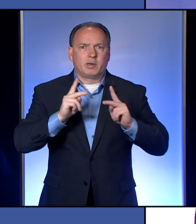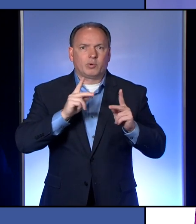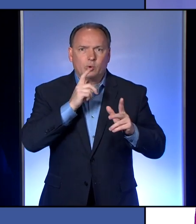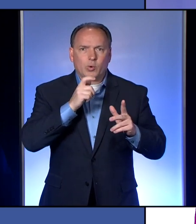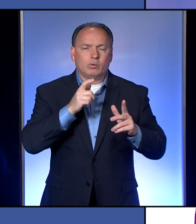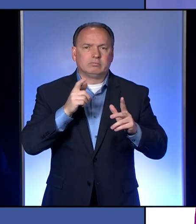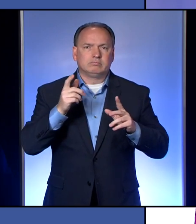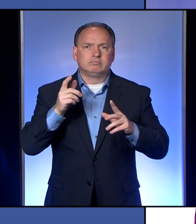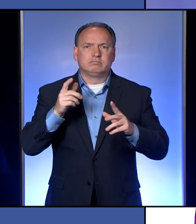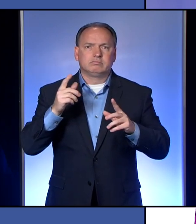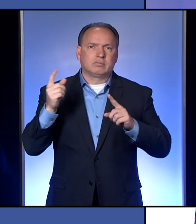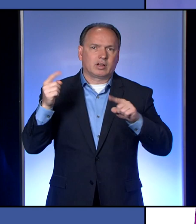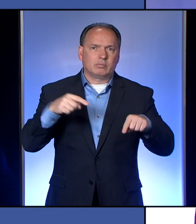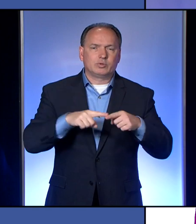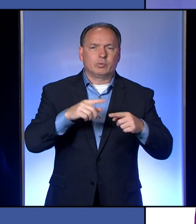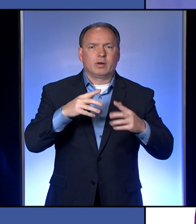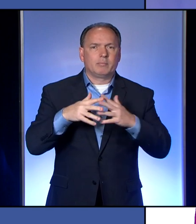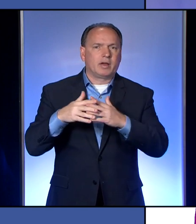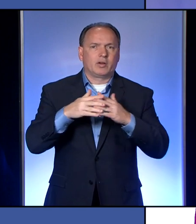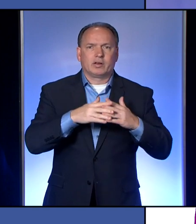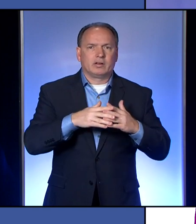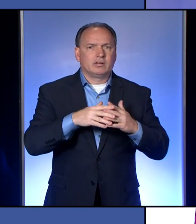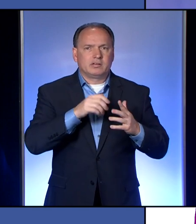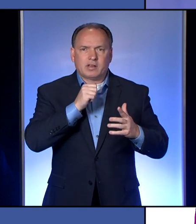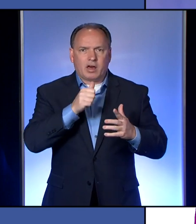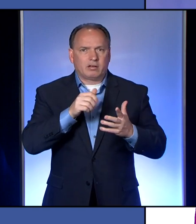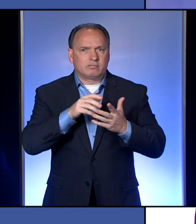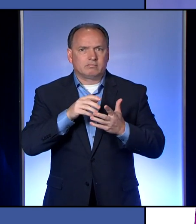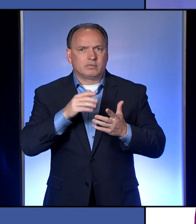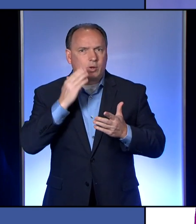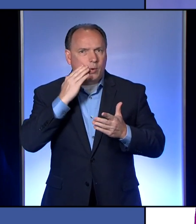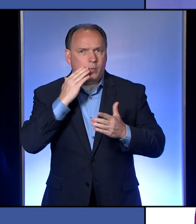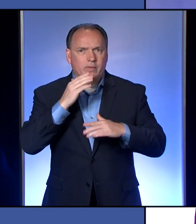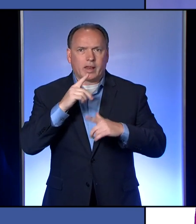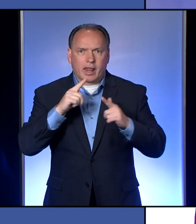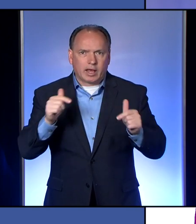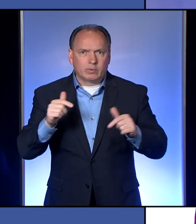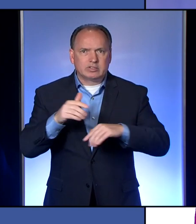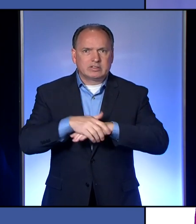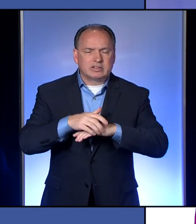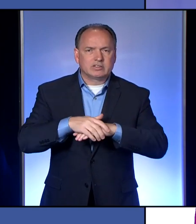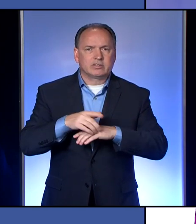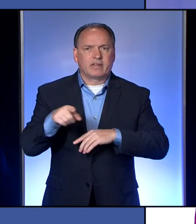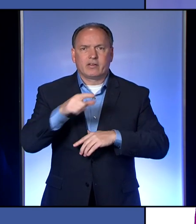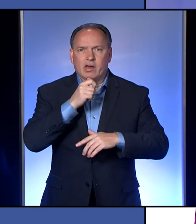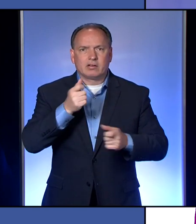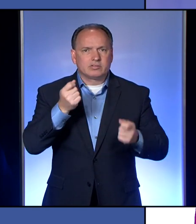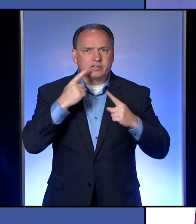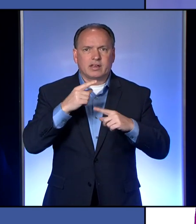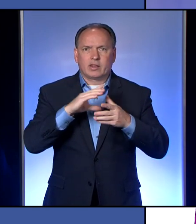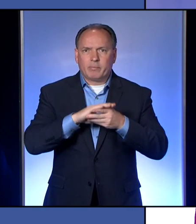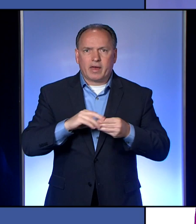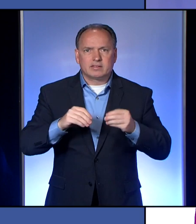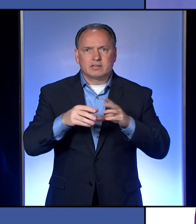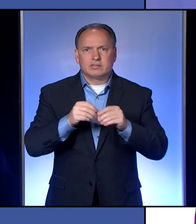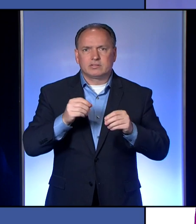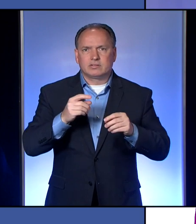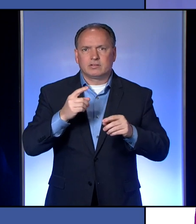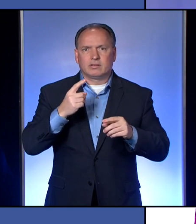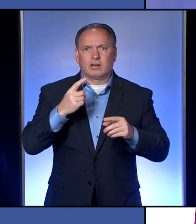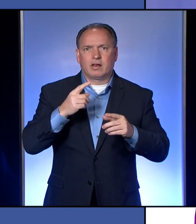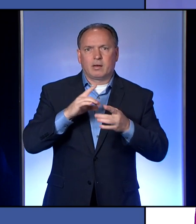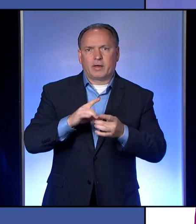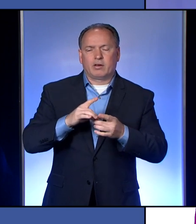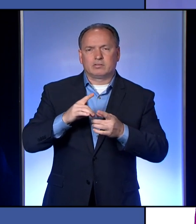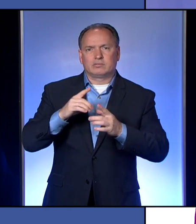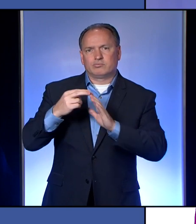are not getting the message of, uh, of the mitigation? We've worked really hard, uh, in terms of creating